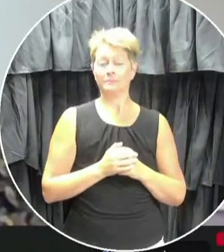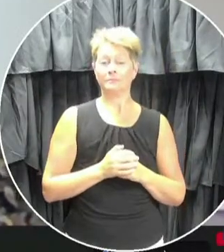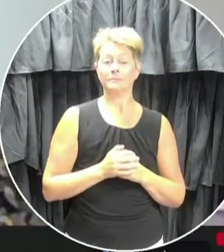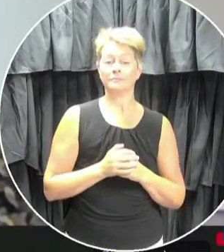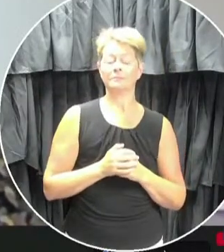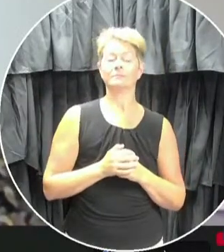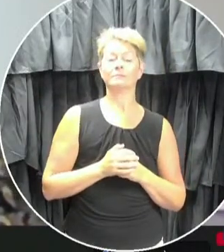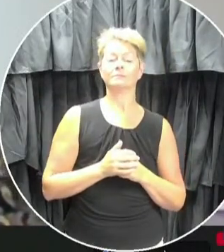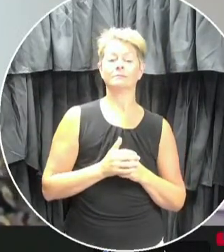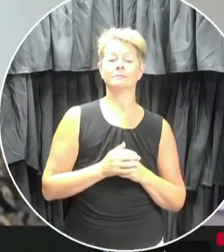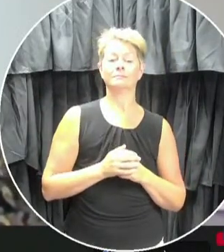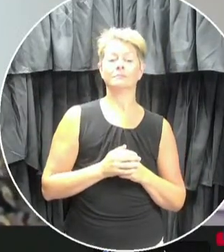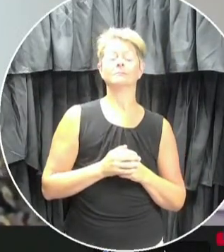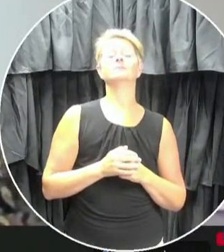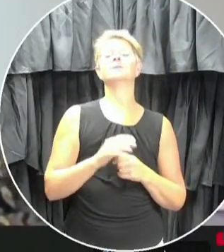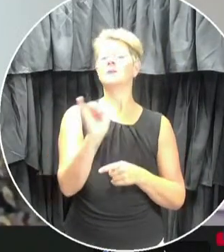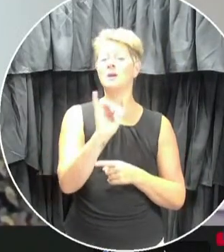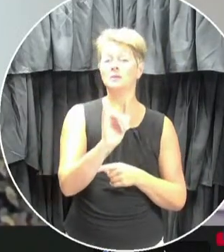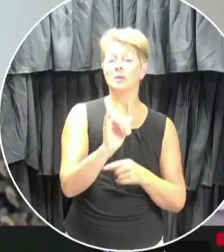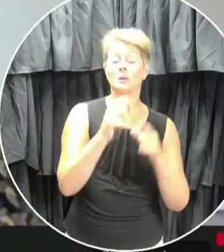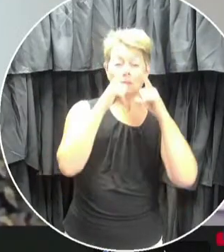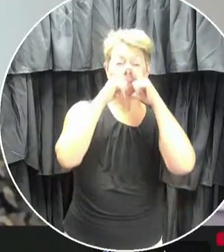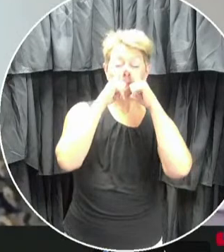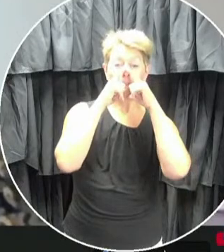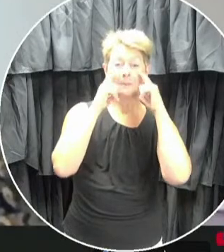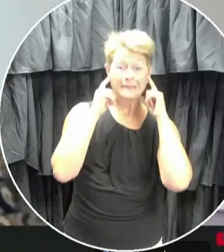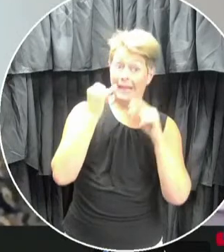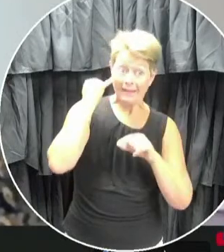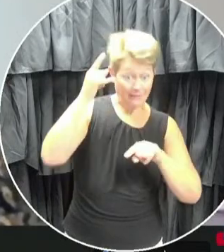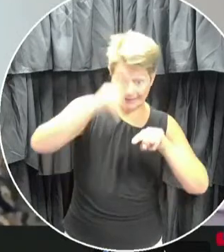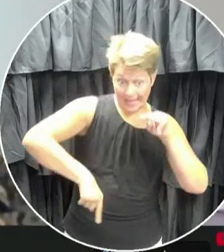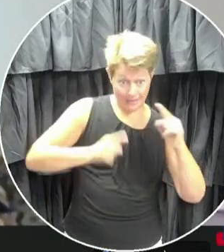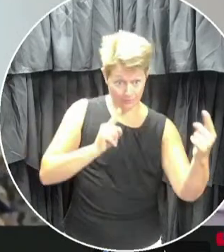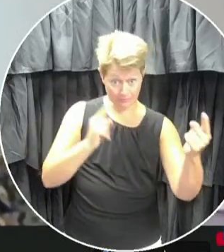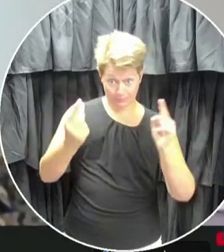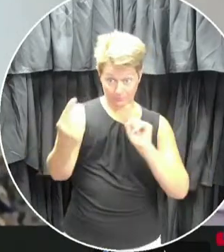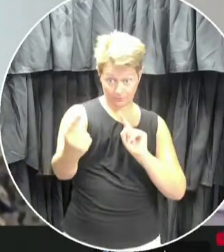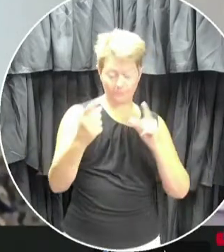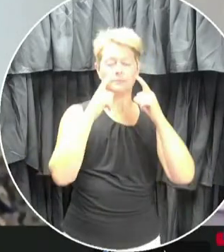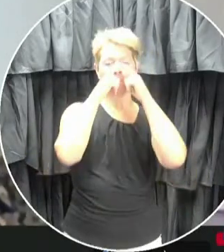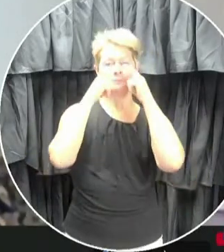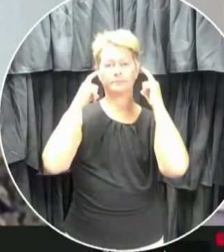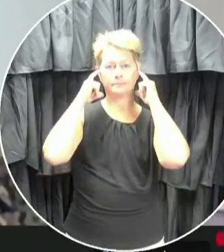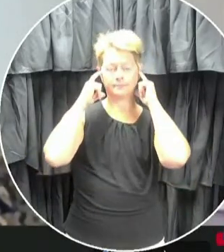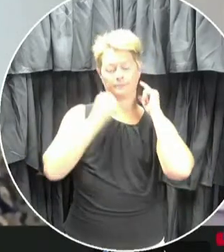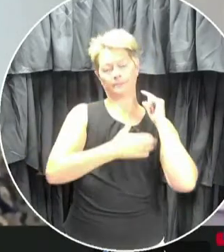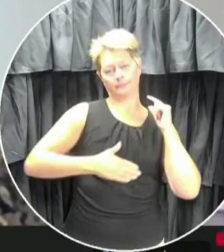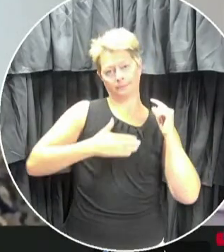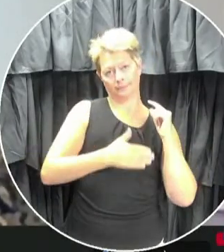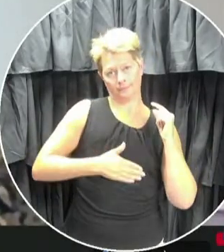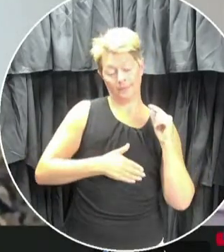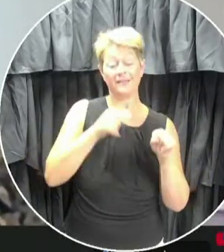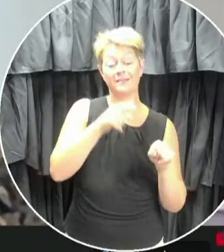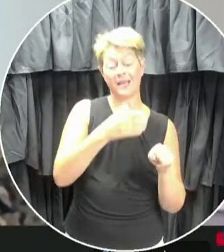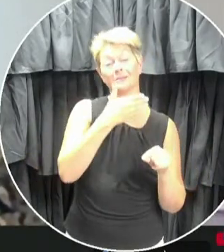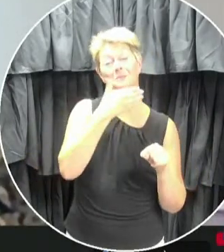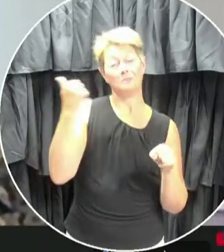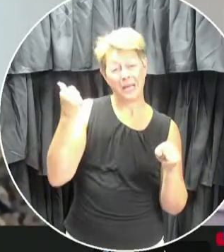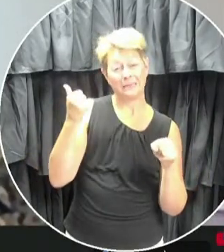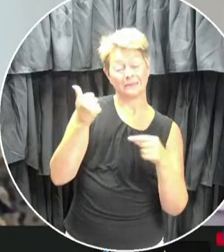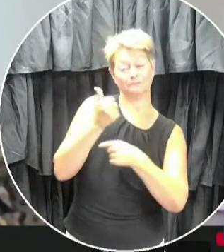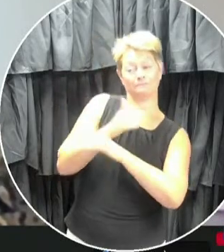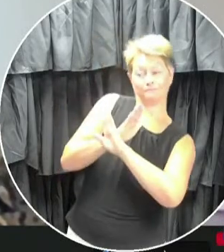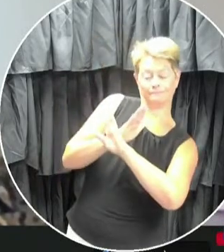public spaces, and wear a non-medical mask when that is not possible. These measures remain our best defense against COVID